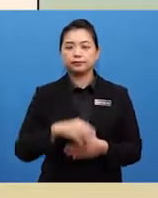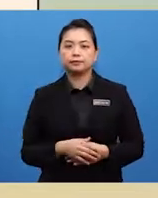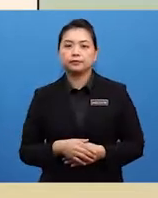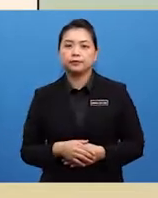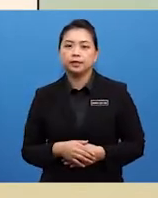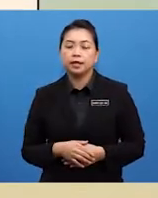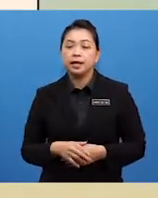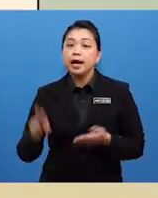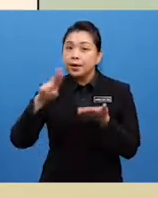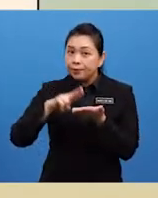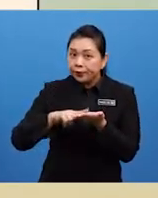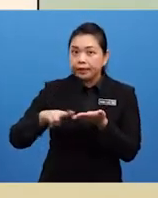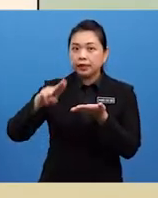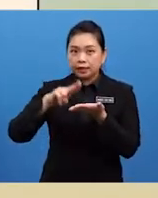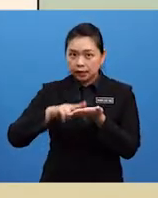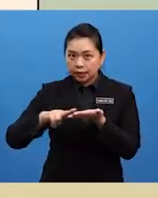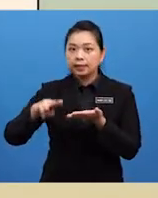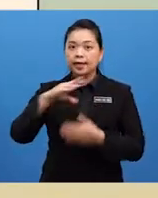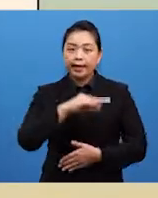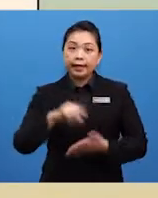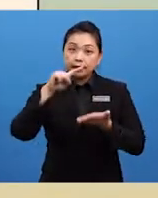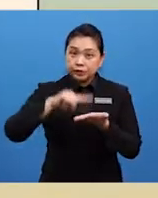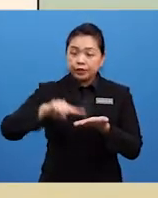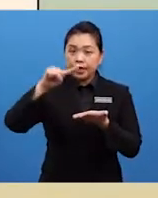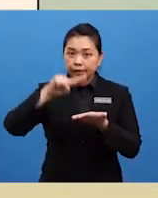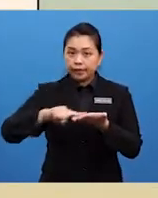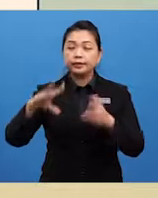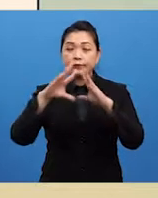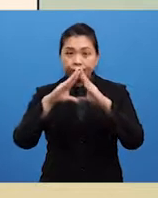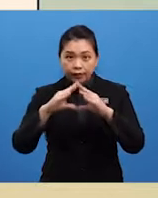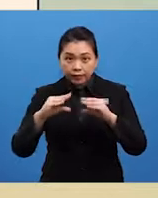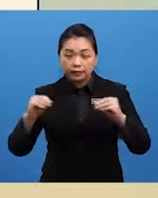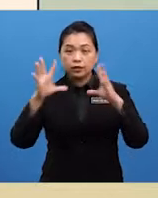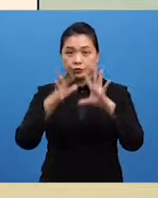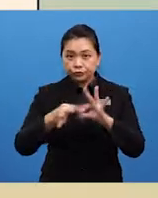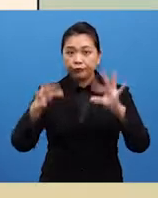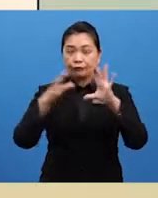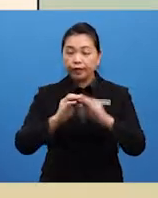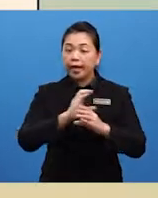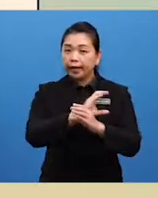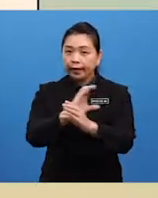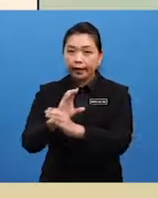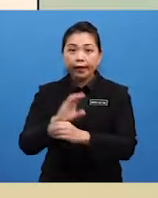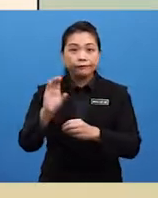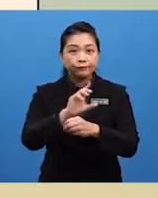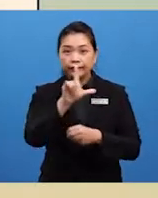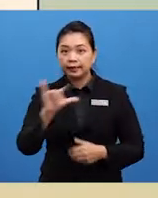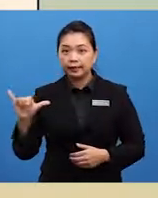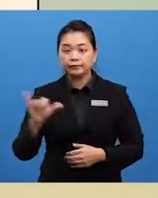first. Do this by reading and checking the finished story